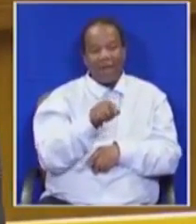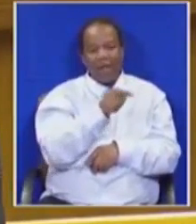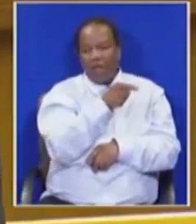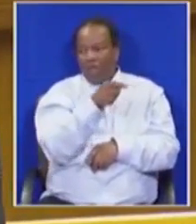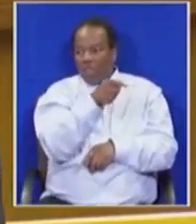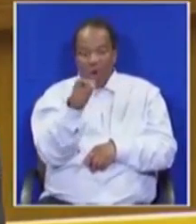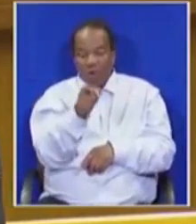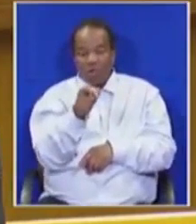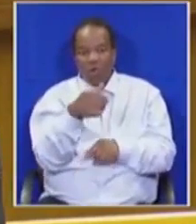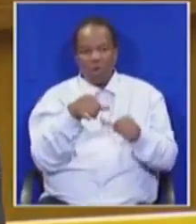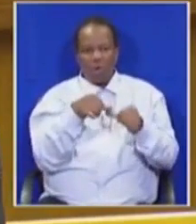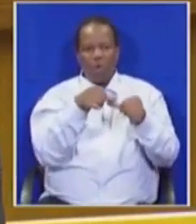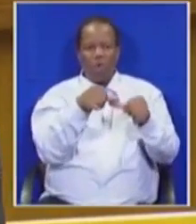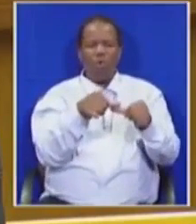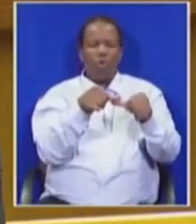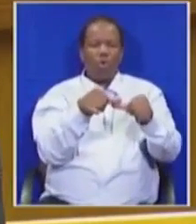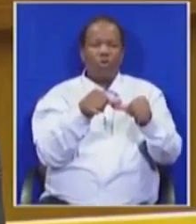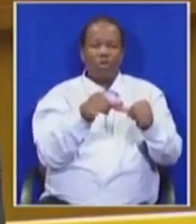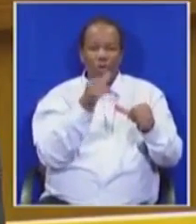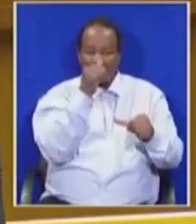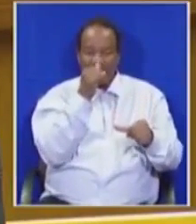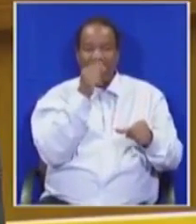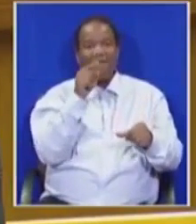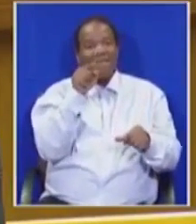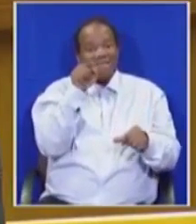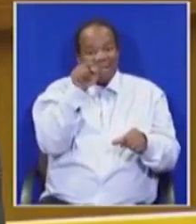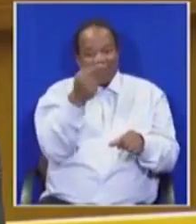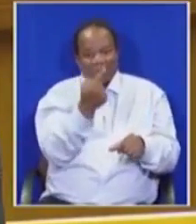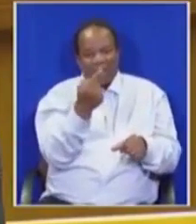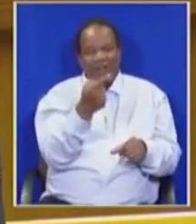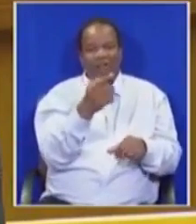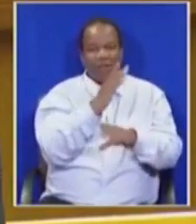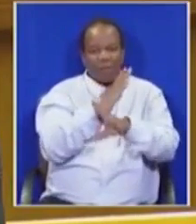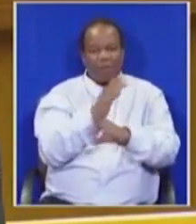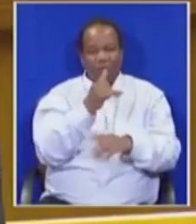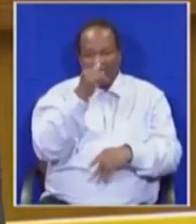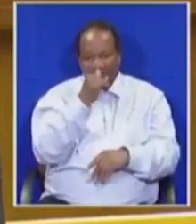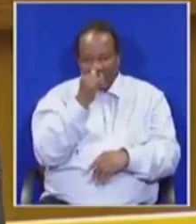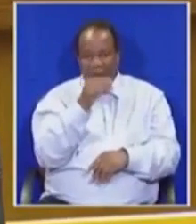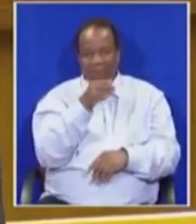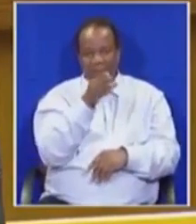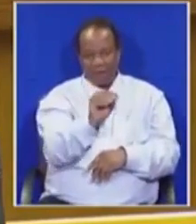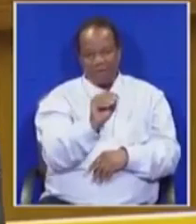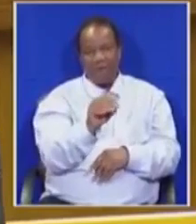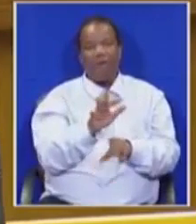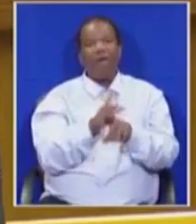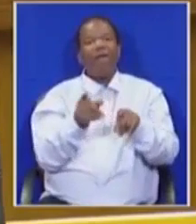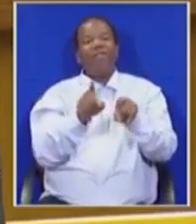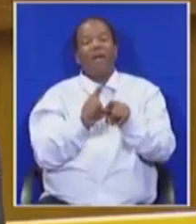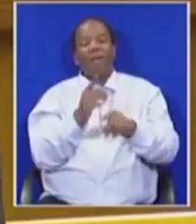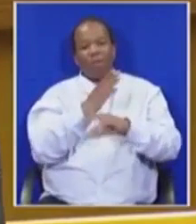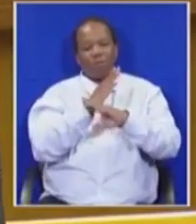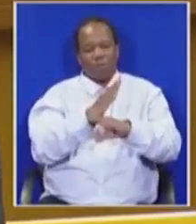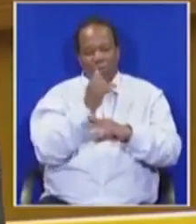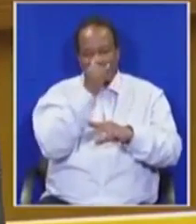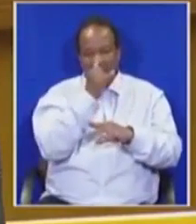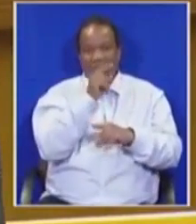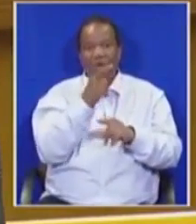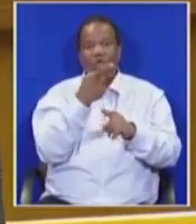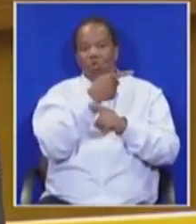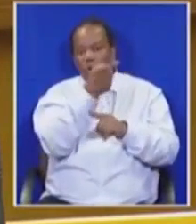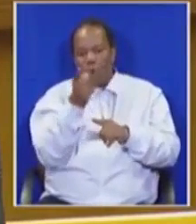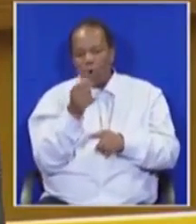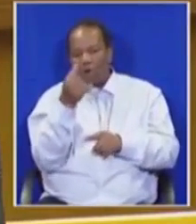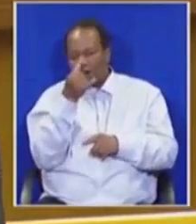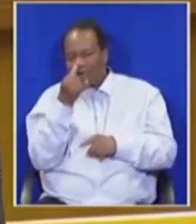are themselves accused of crime because those who protect crime are criminals themselves. All of